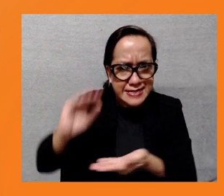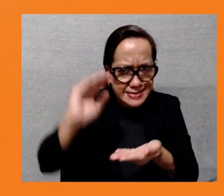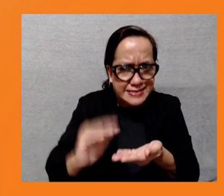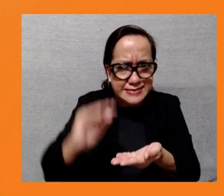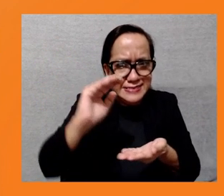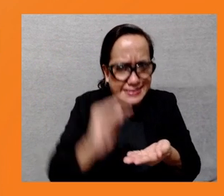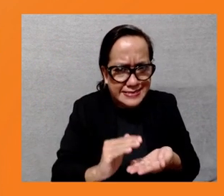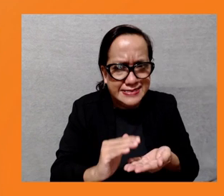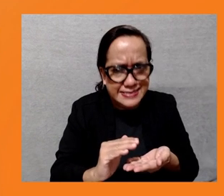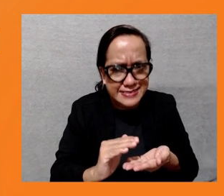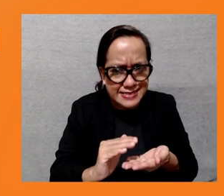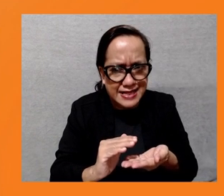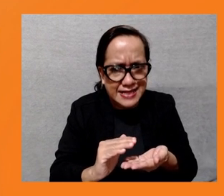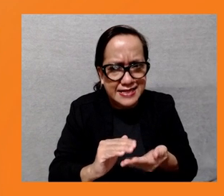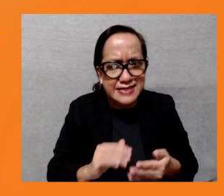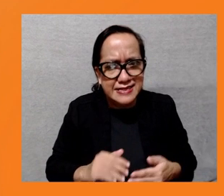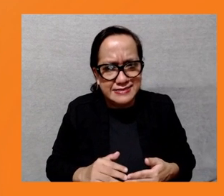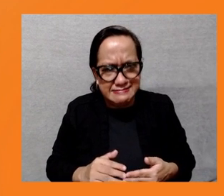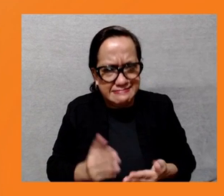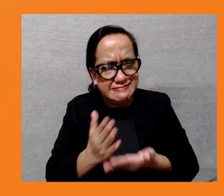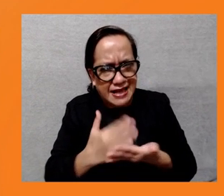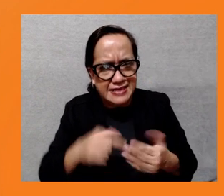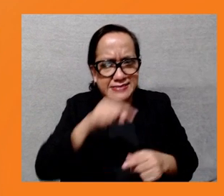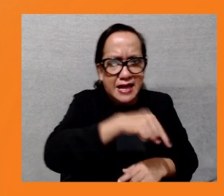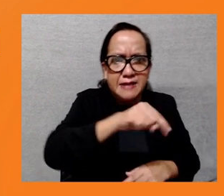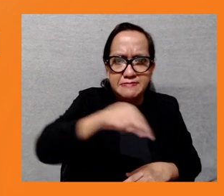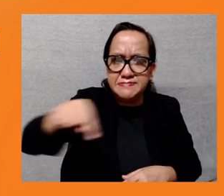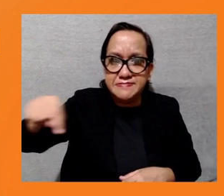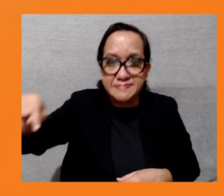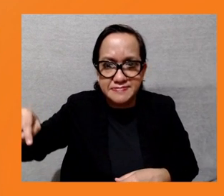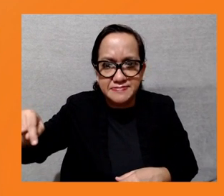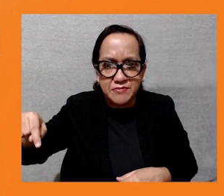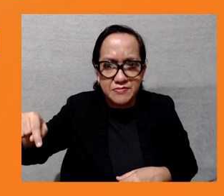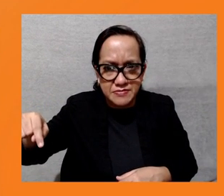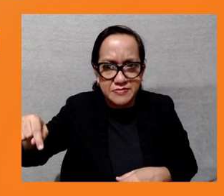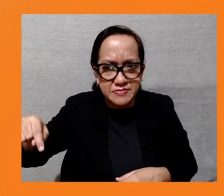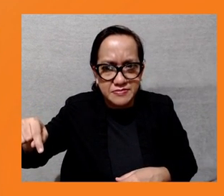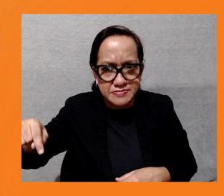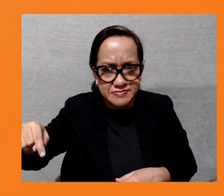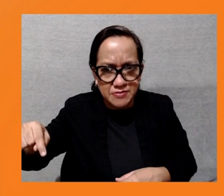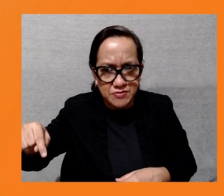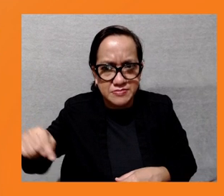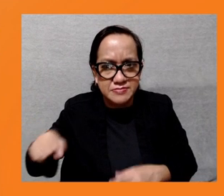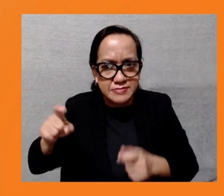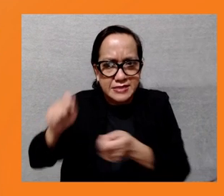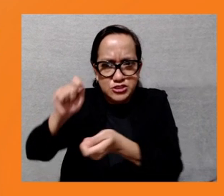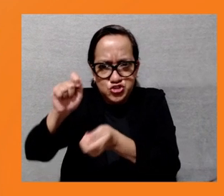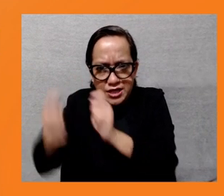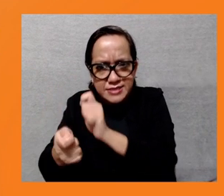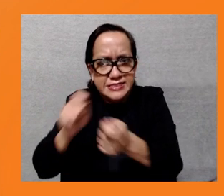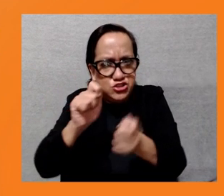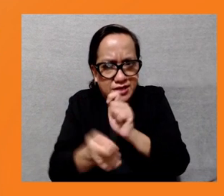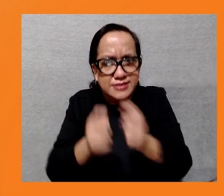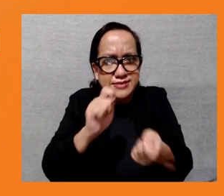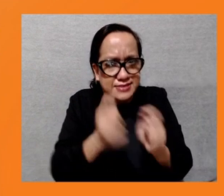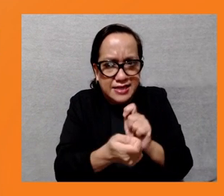such as structural changes to the existing facilities that you wouldn't be able to make because the